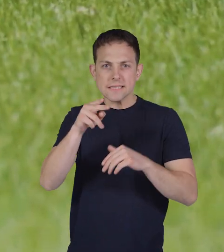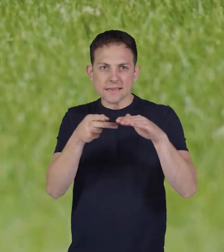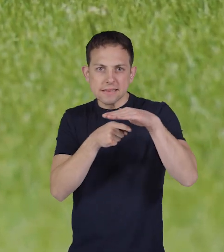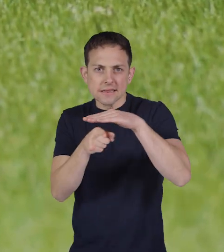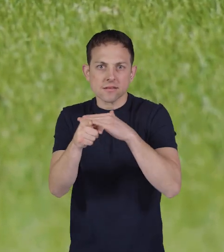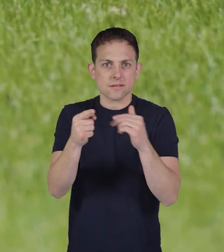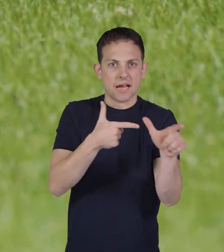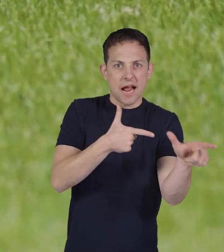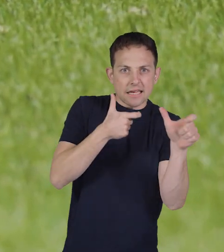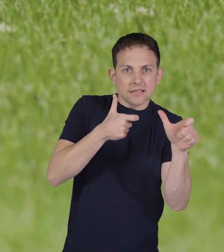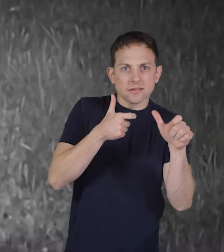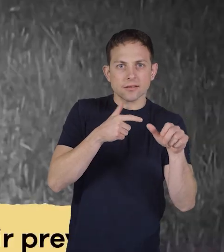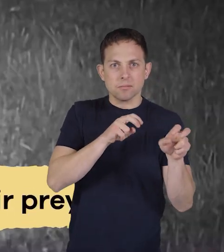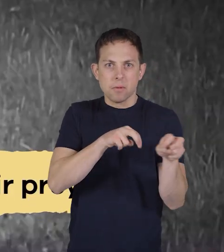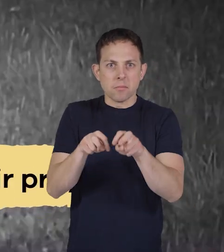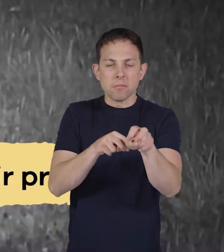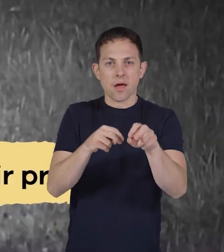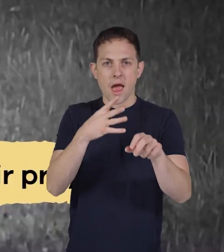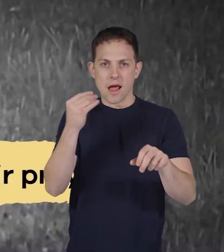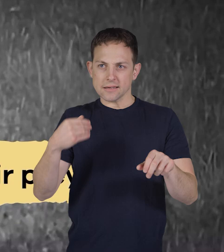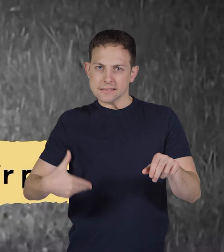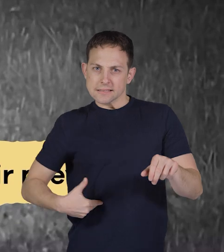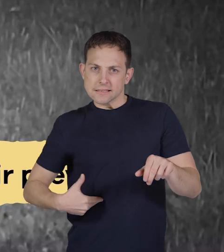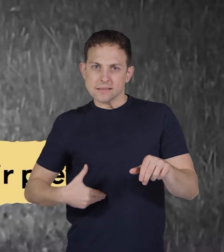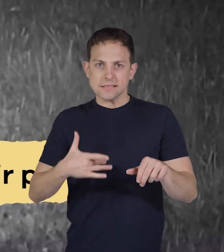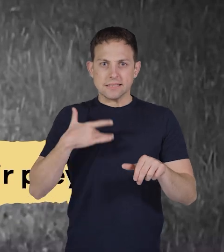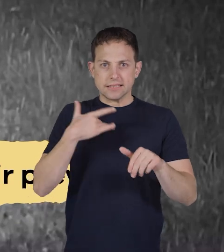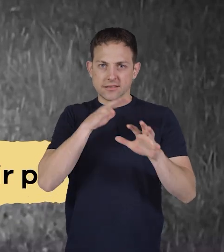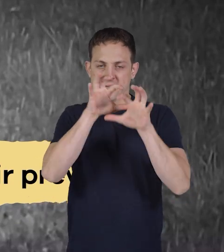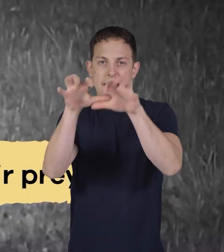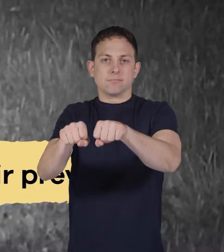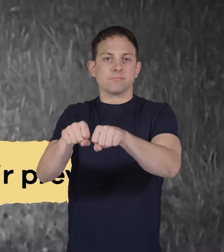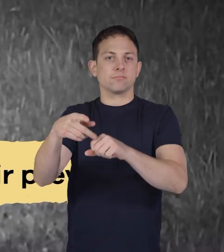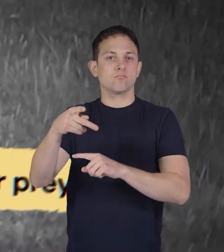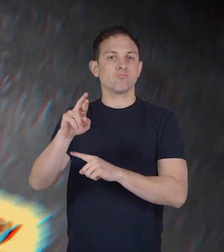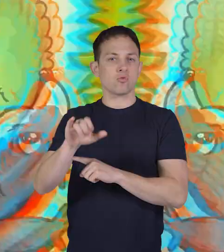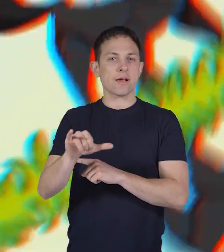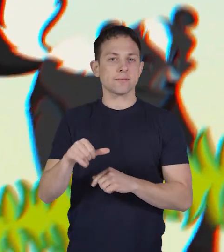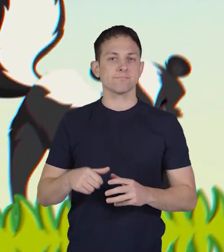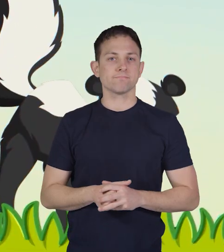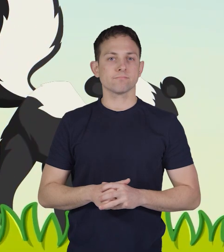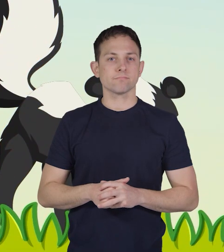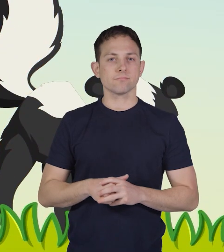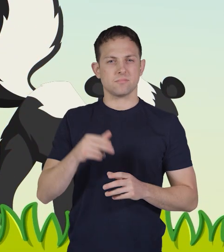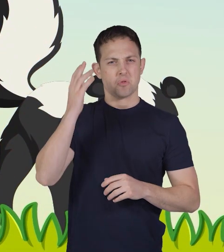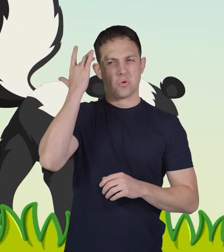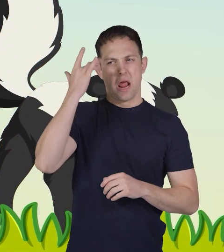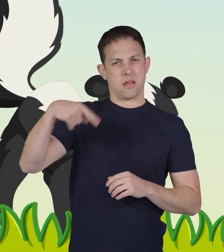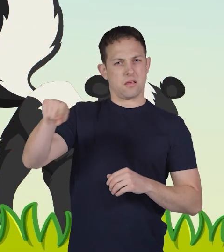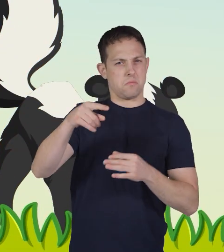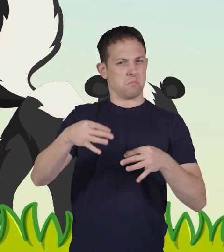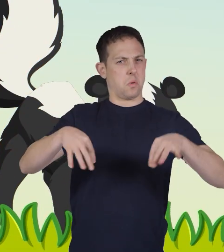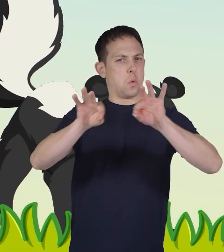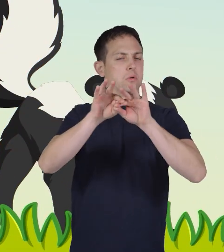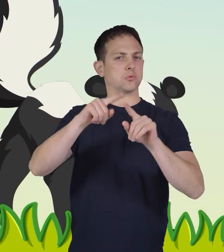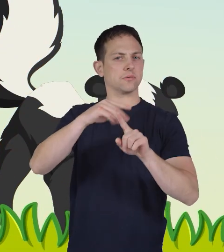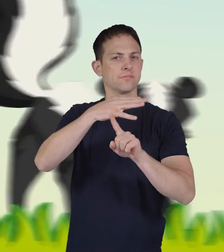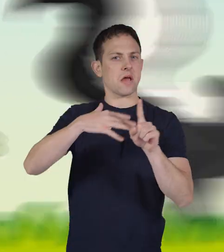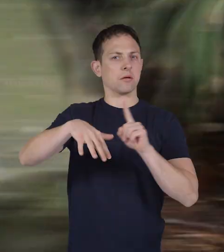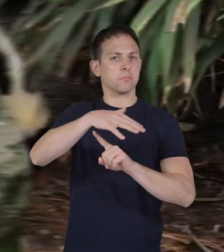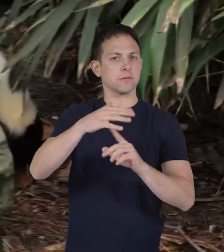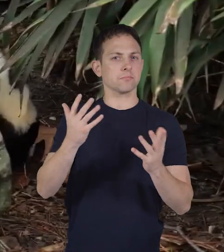stealth agility and keen senses to catch their prey why are they important to the environment